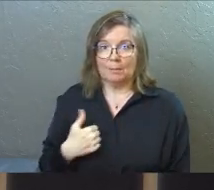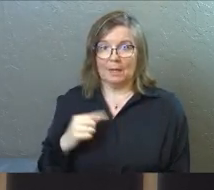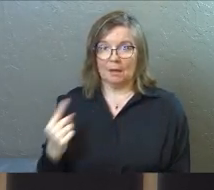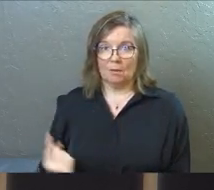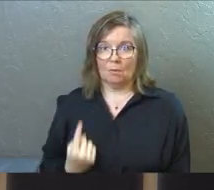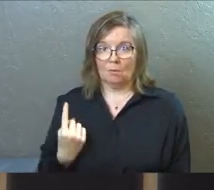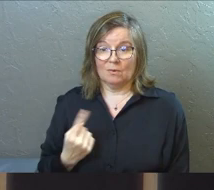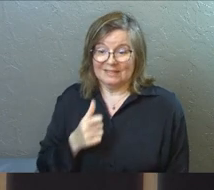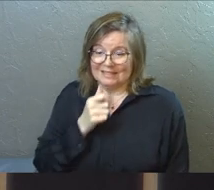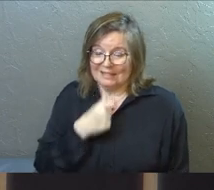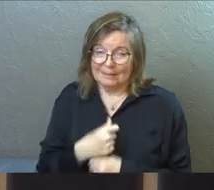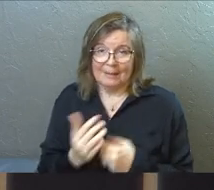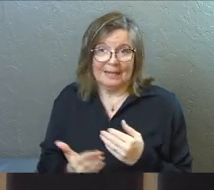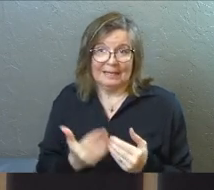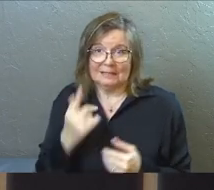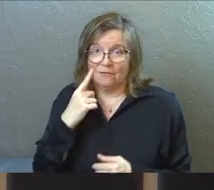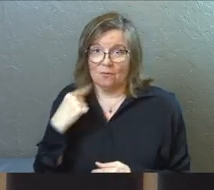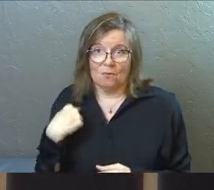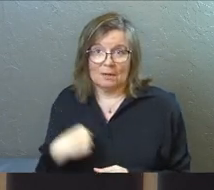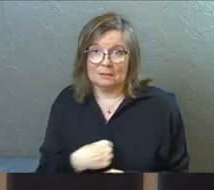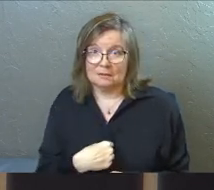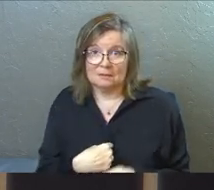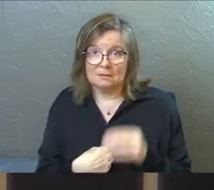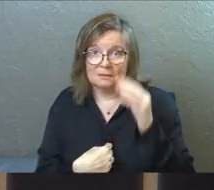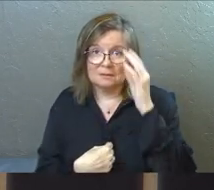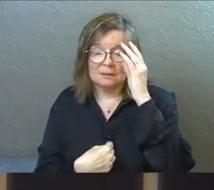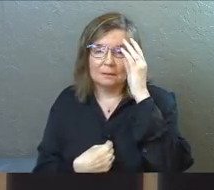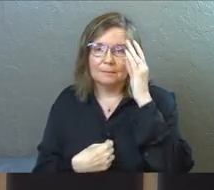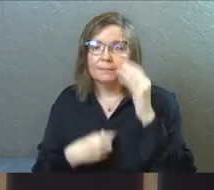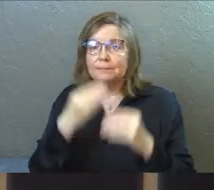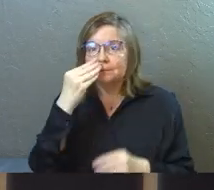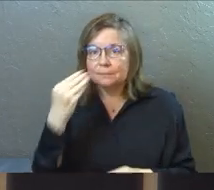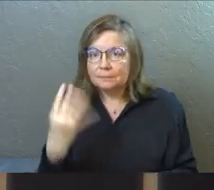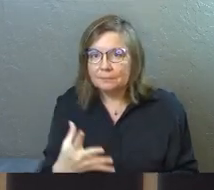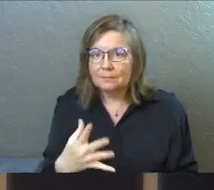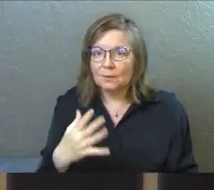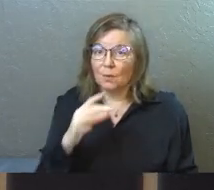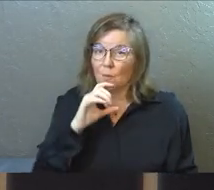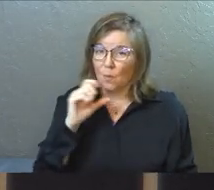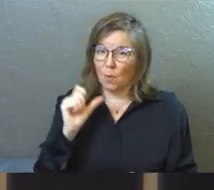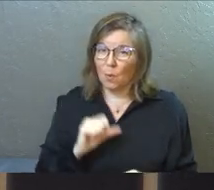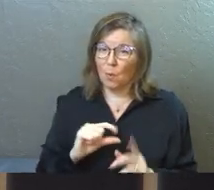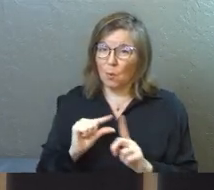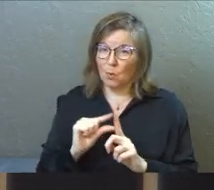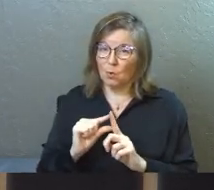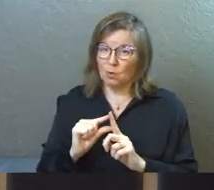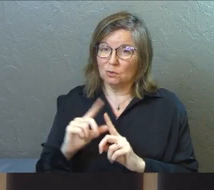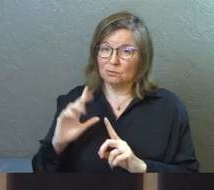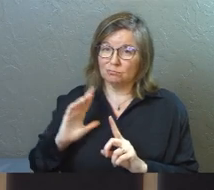Because he didn't make it easy on us. And I want to tell you, those are ancient words.